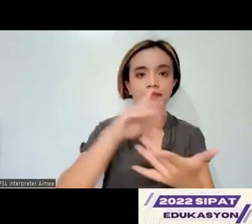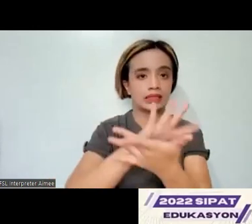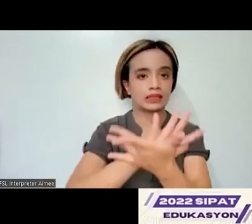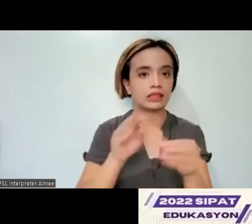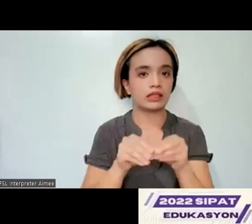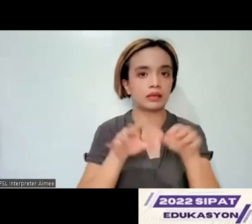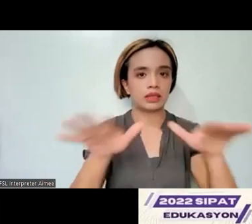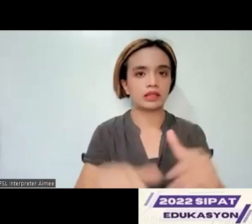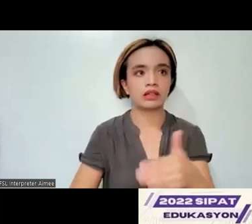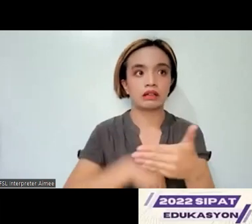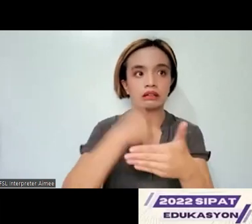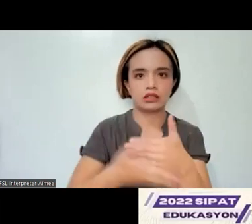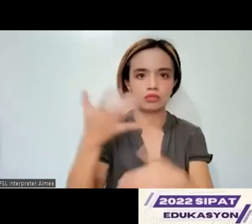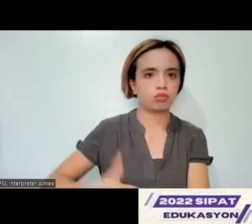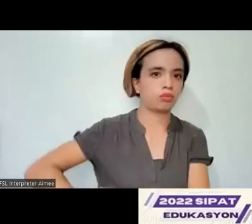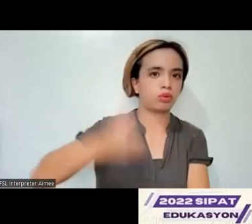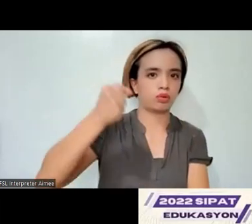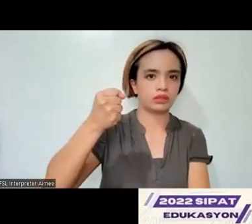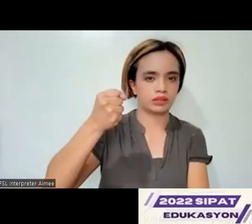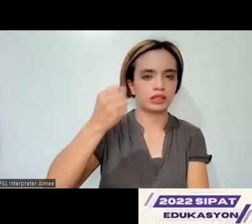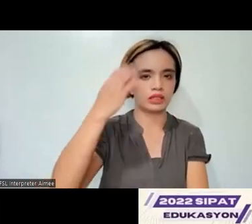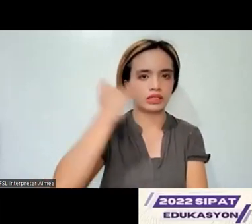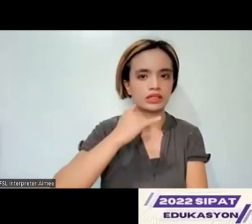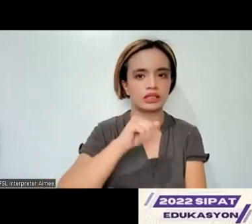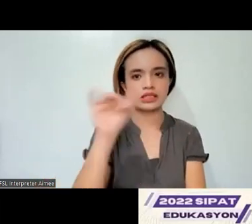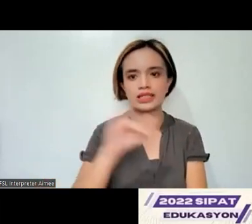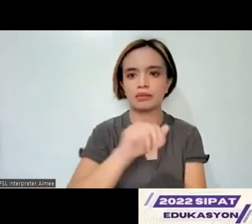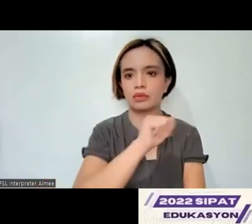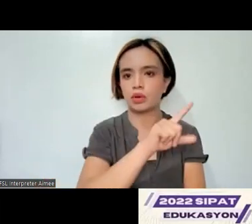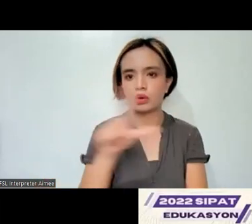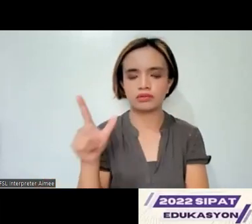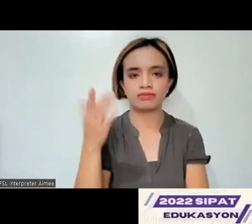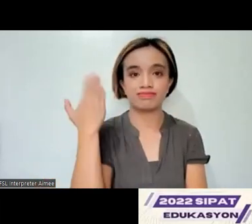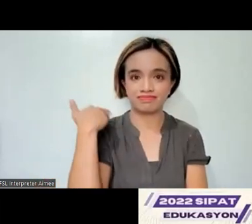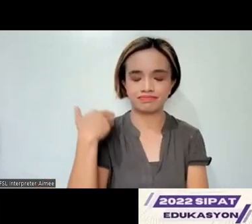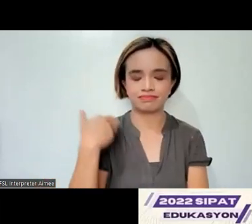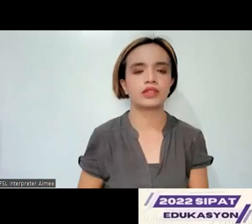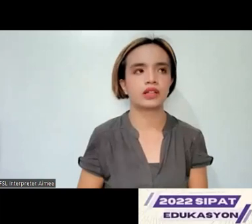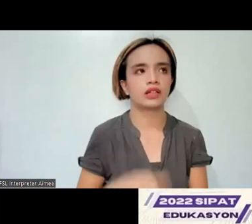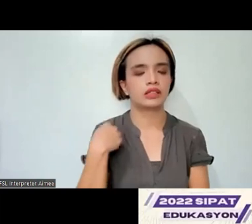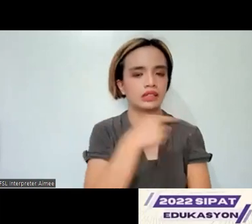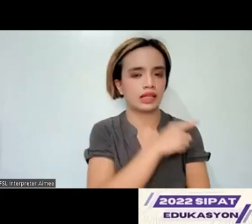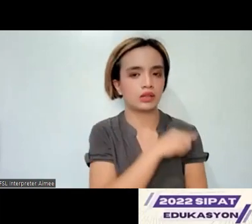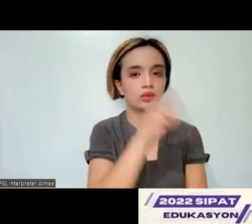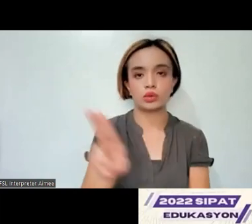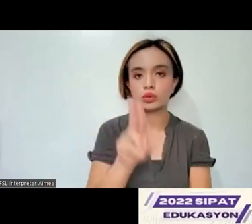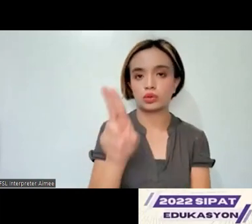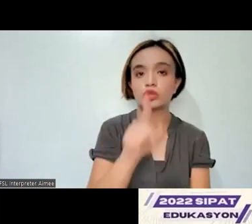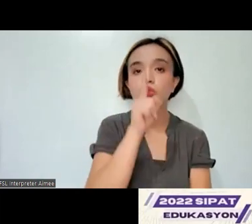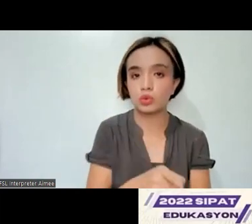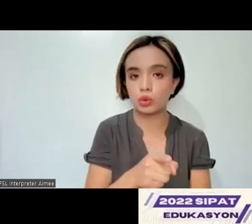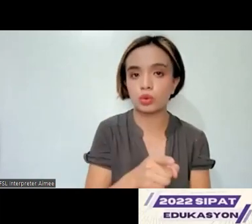were disrupted as everything else was at that time. So we were able to use the original